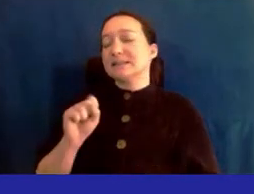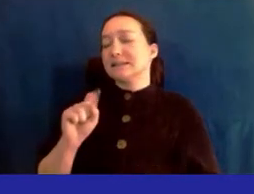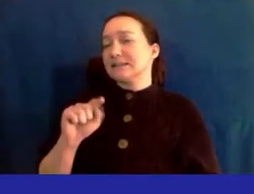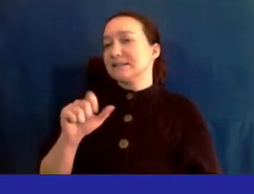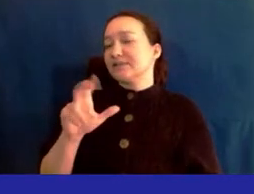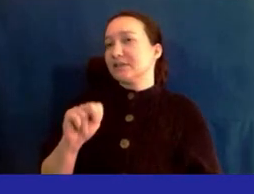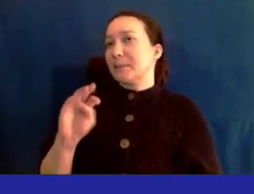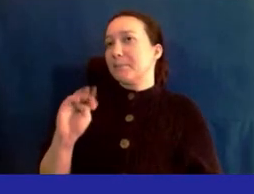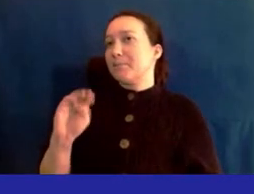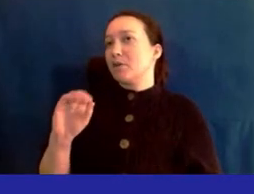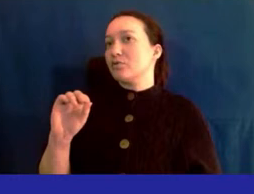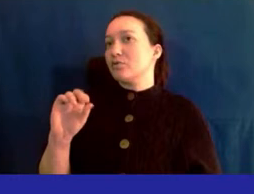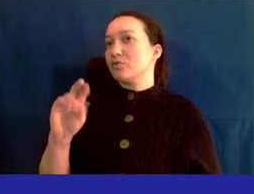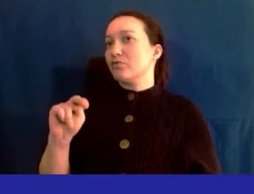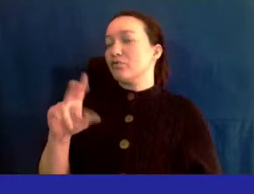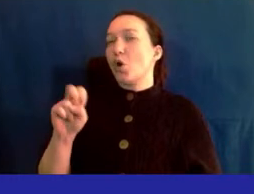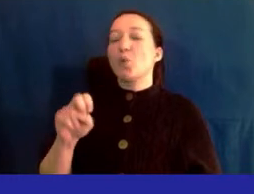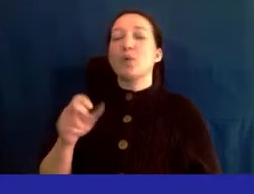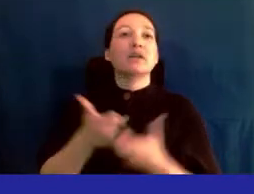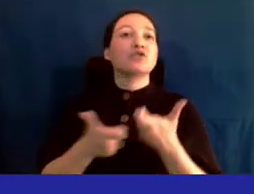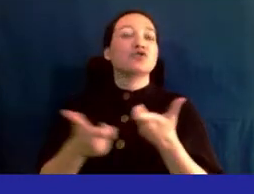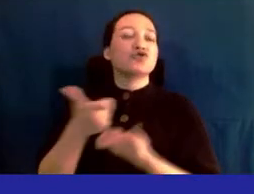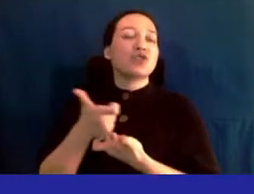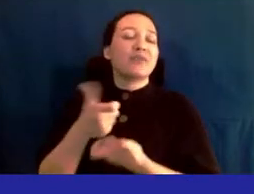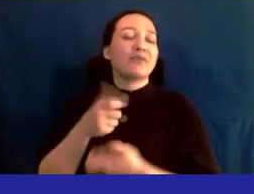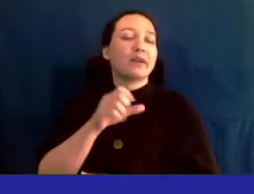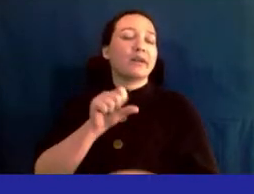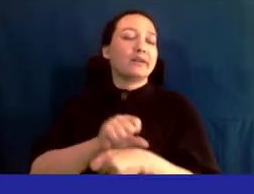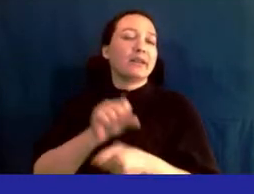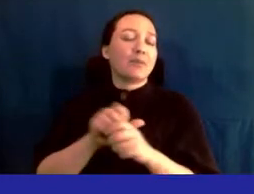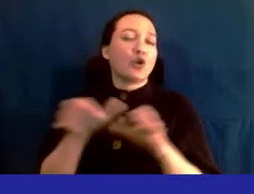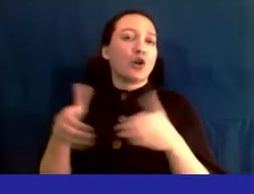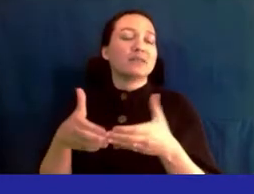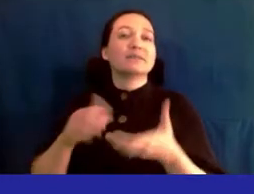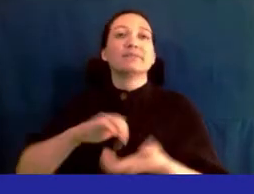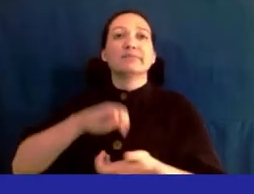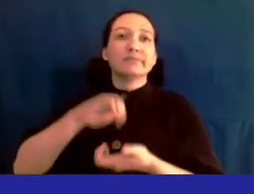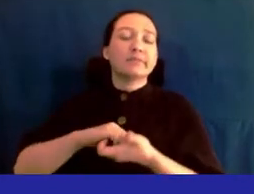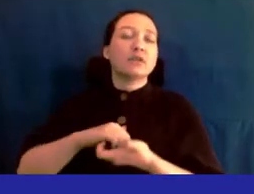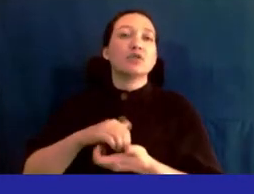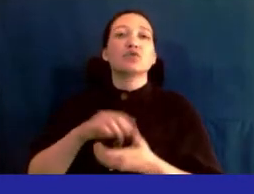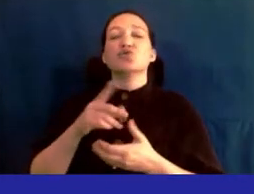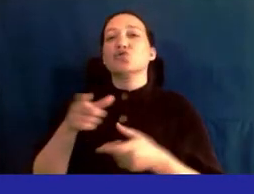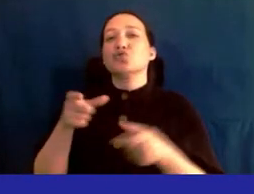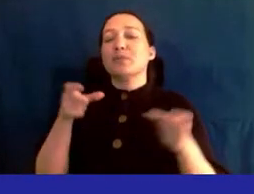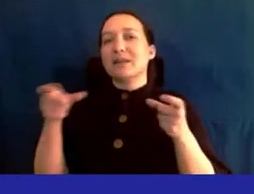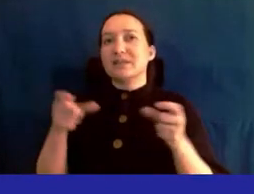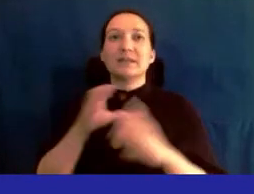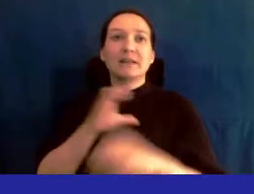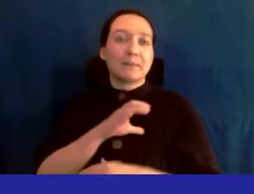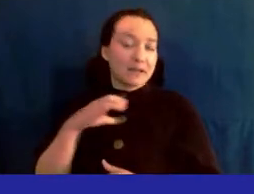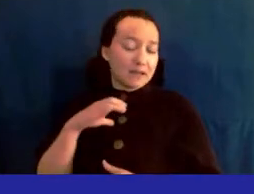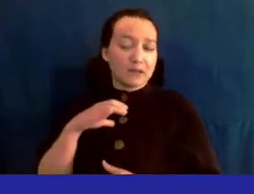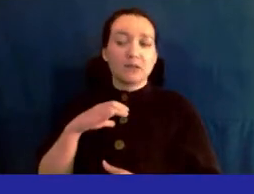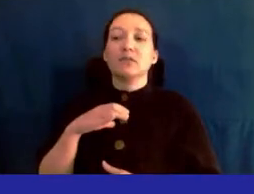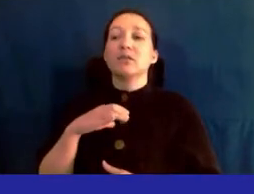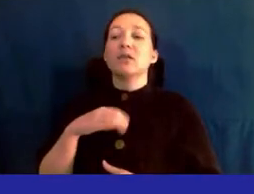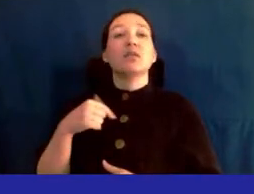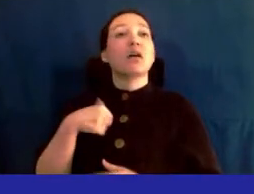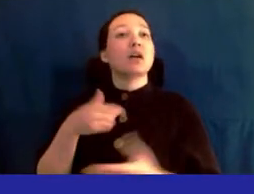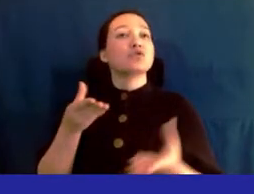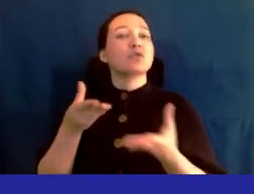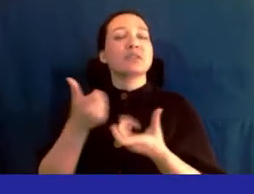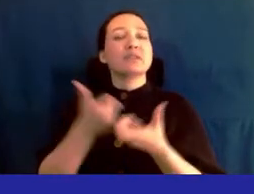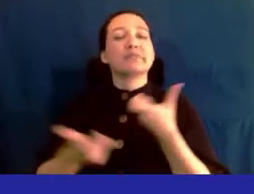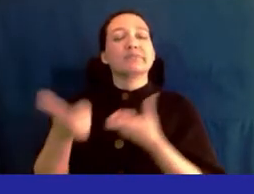chair of the labor caucus and co-chair of the hospital joint labor management committee i'm also serve as an